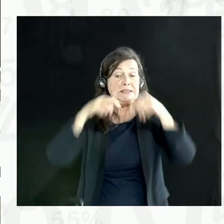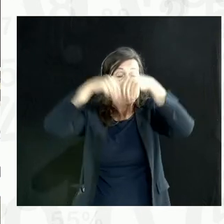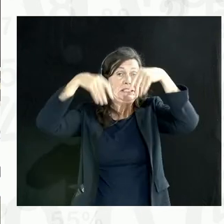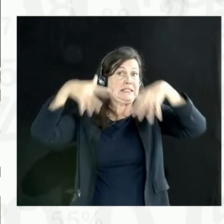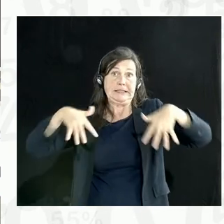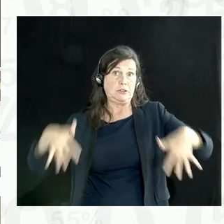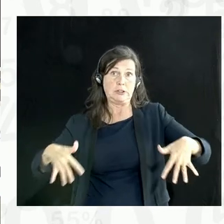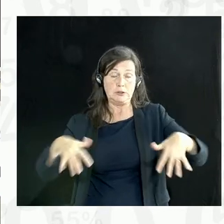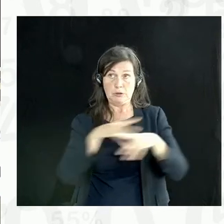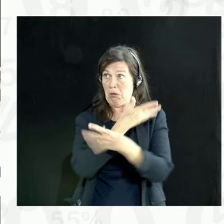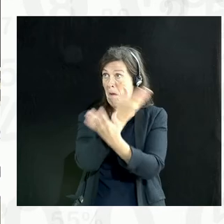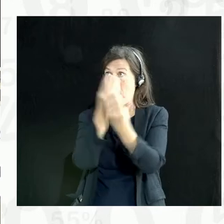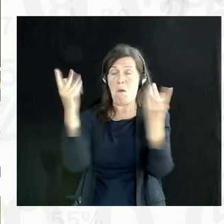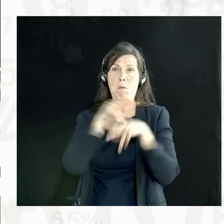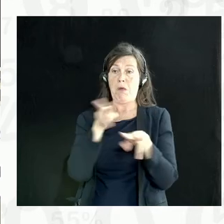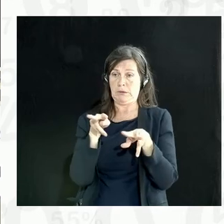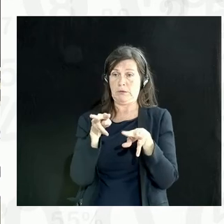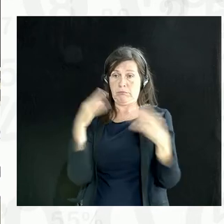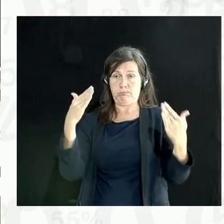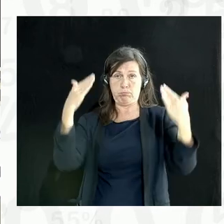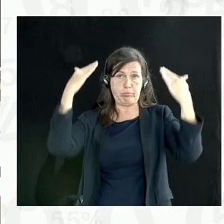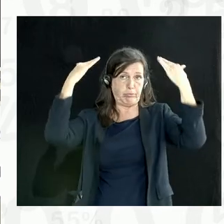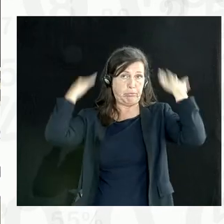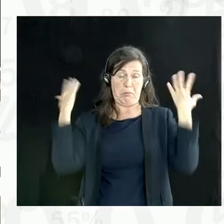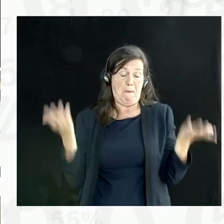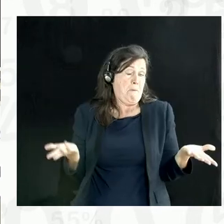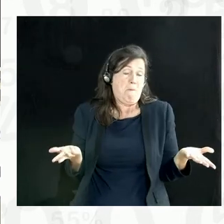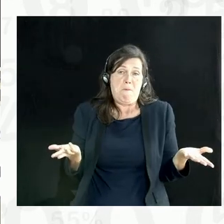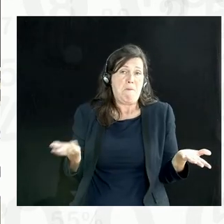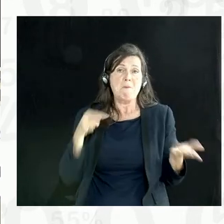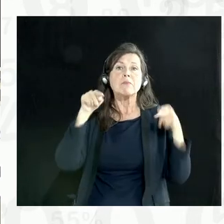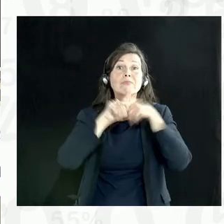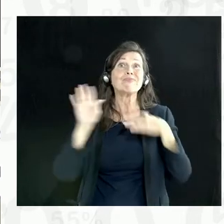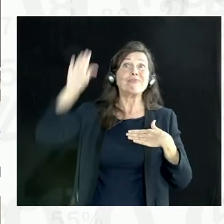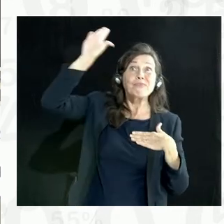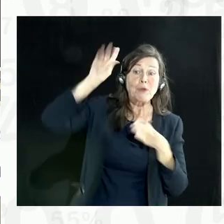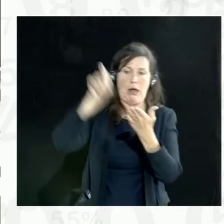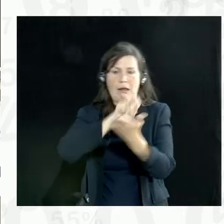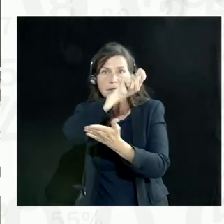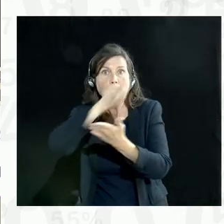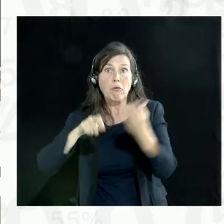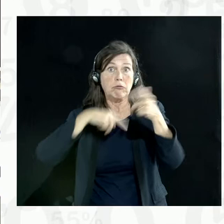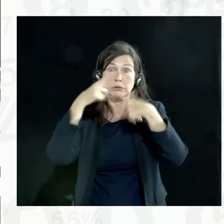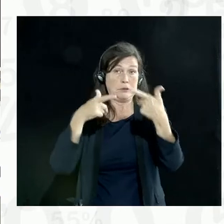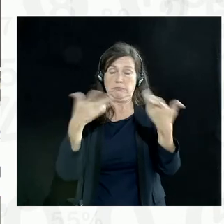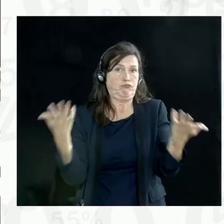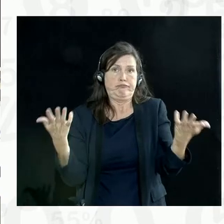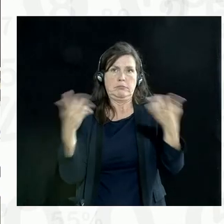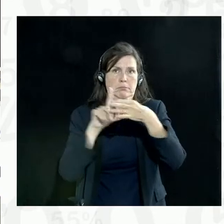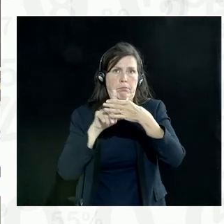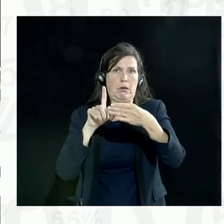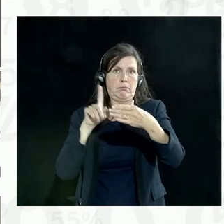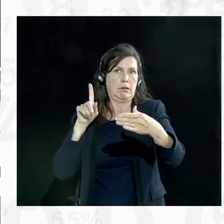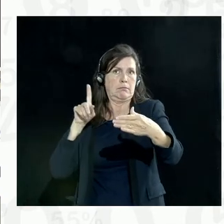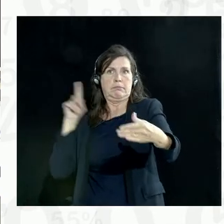beyond a lot of people. And so I think we need to do a lot more work to democratize STEM education and to open up